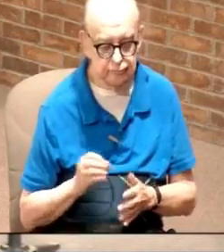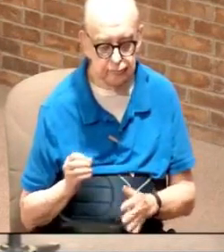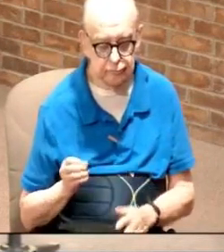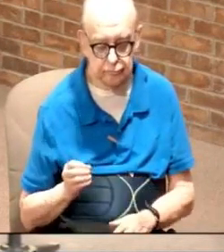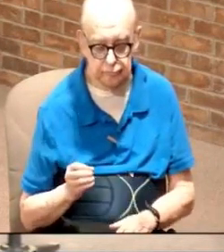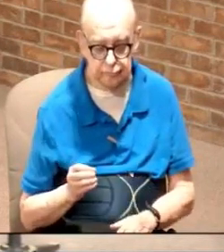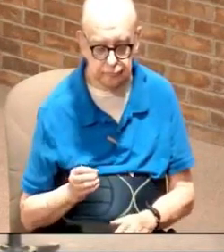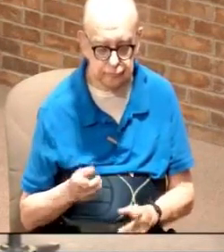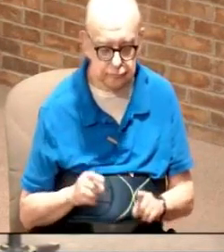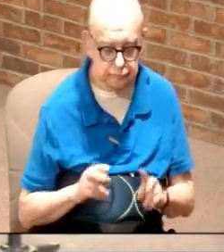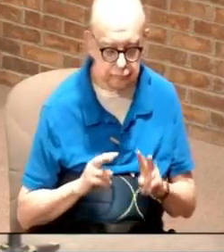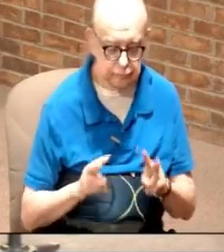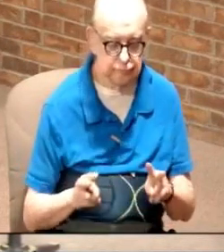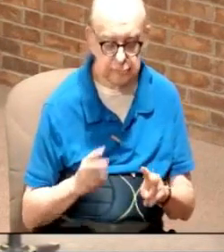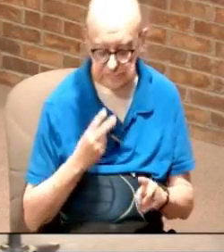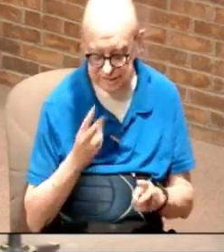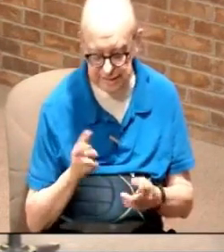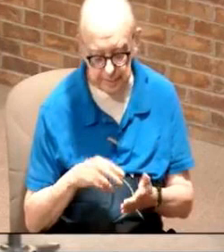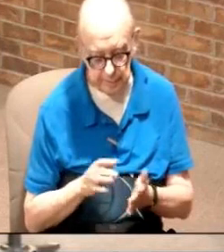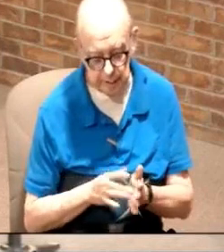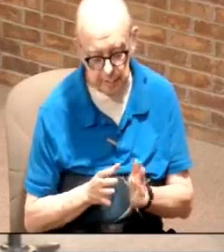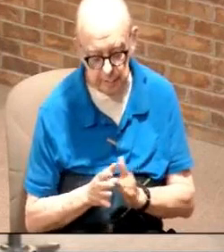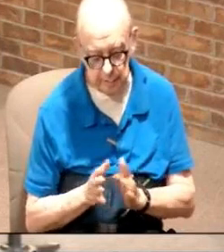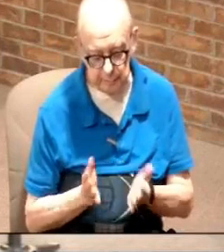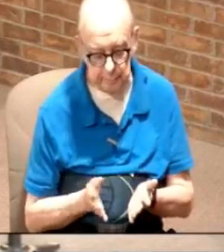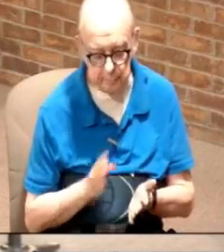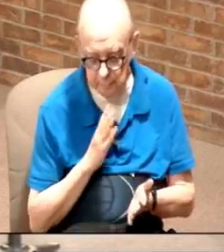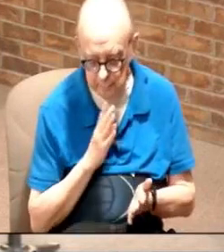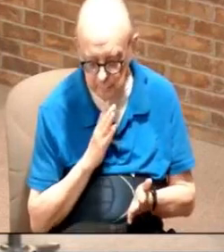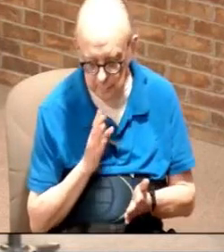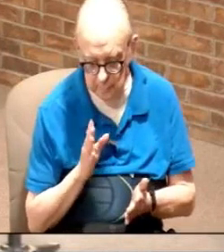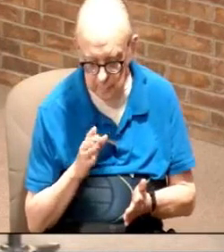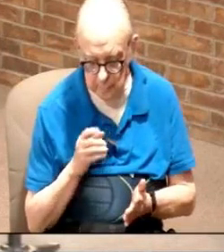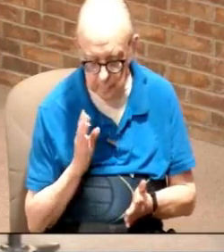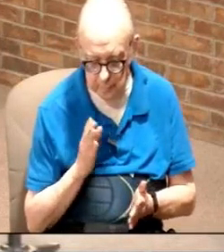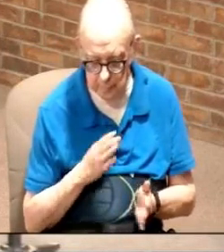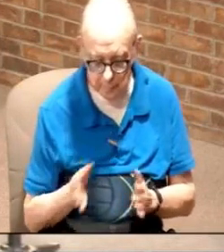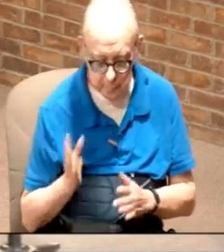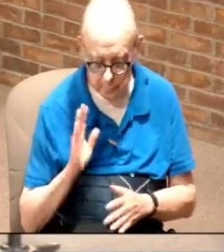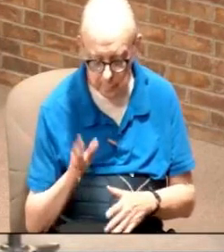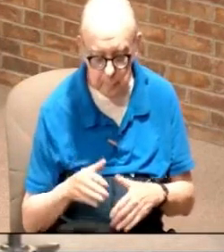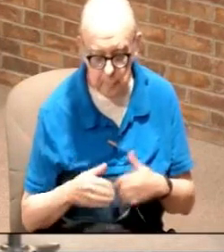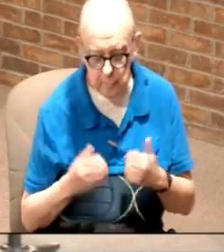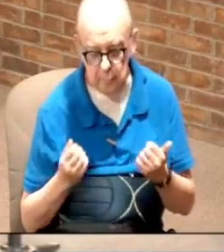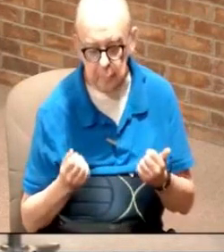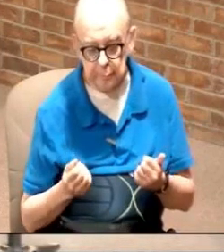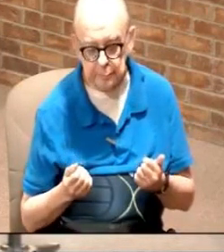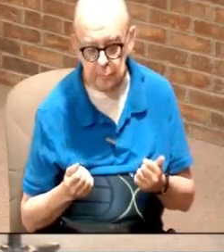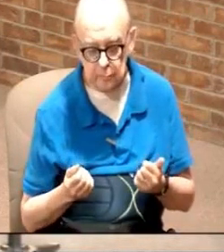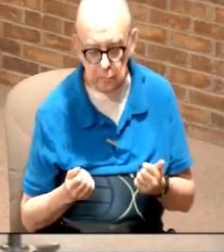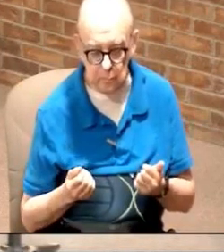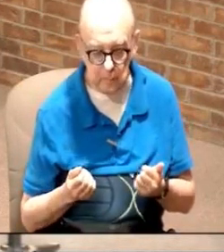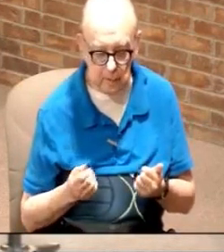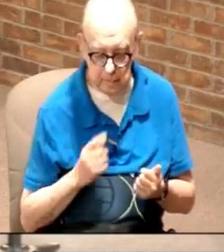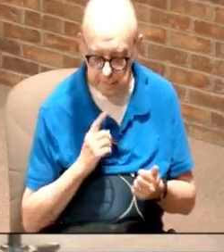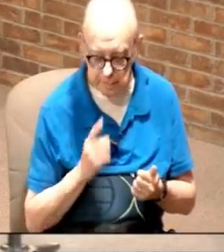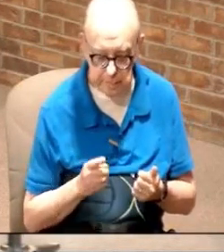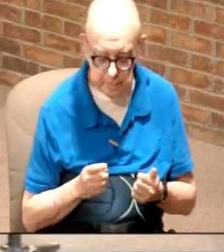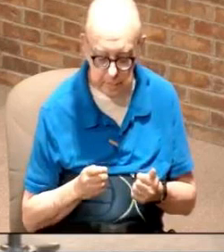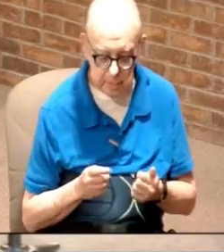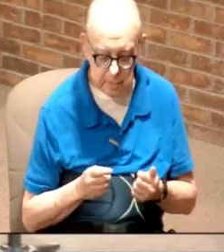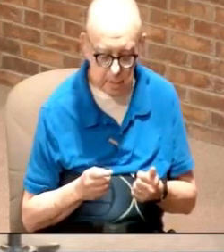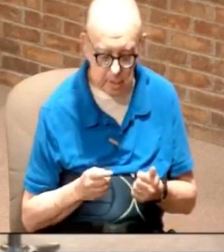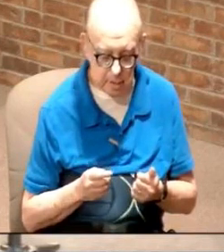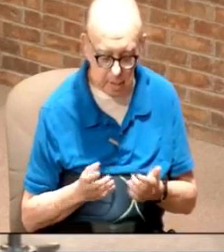when you look at the Bible and it talks about what God has planned for your life it's called your